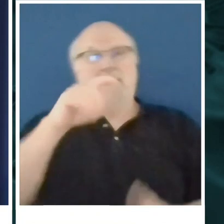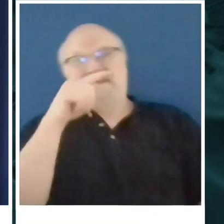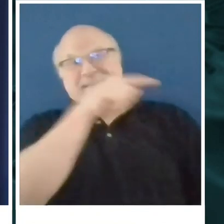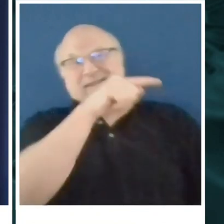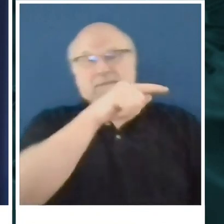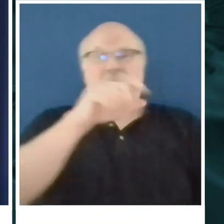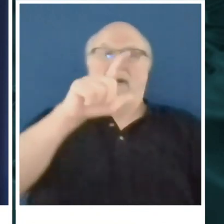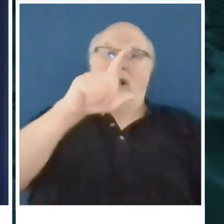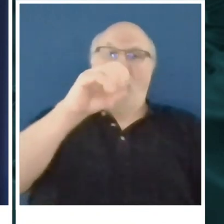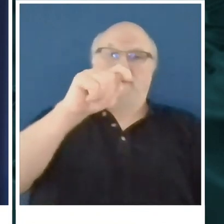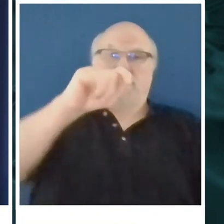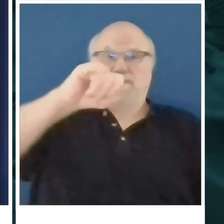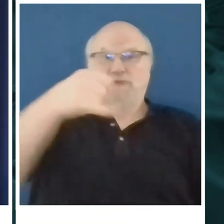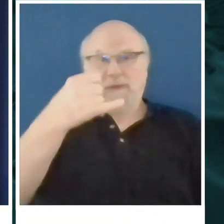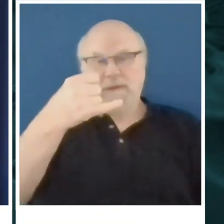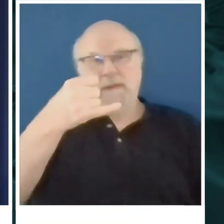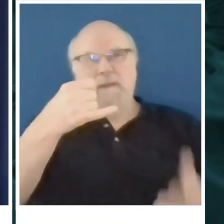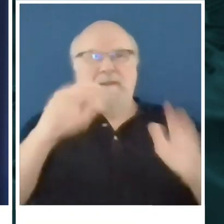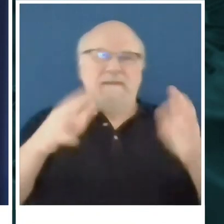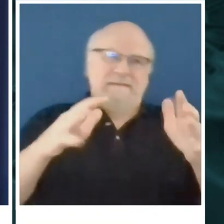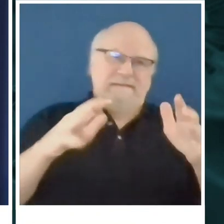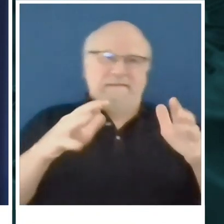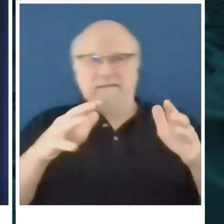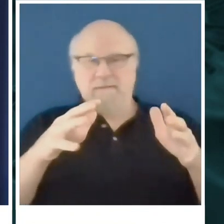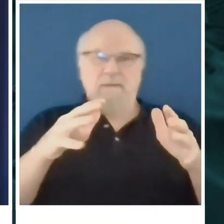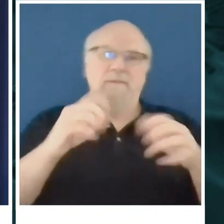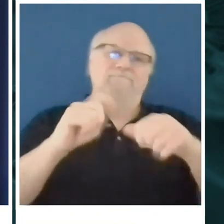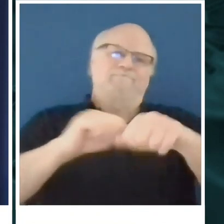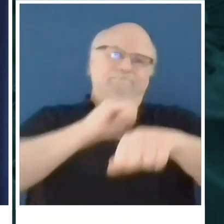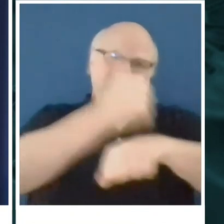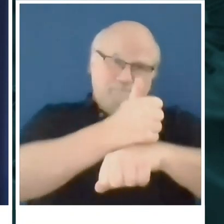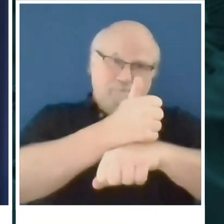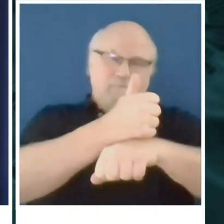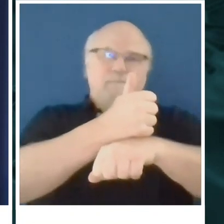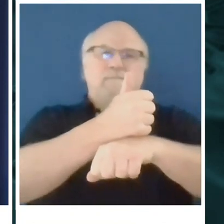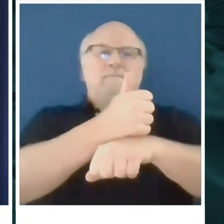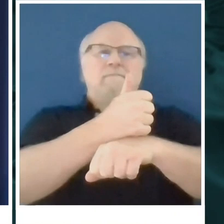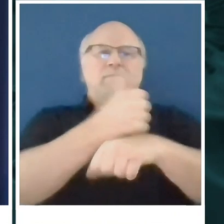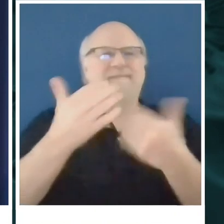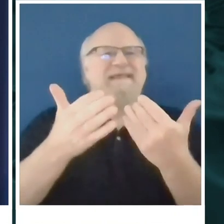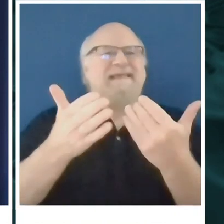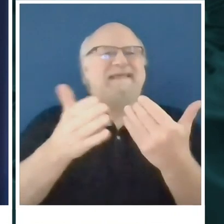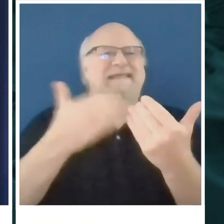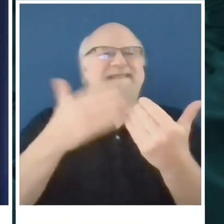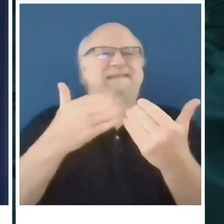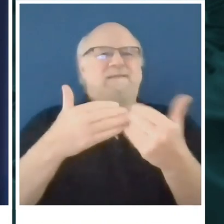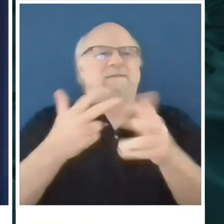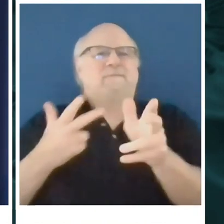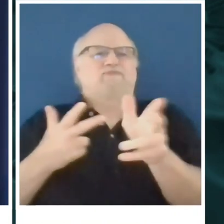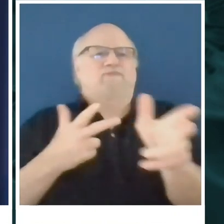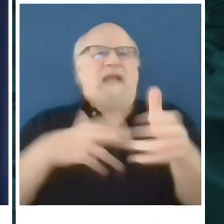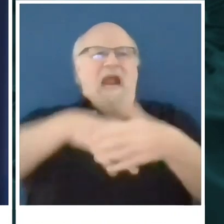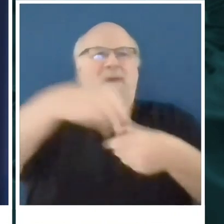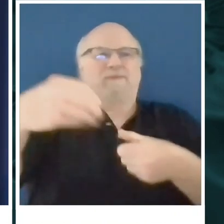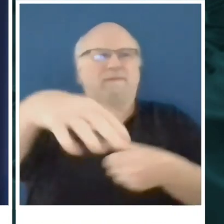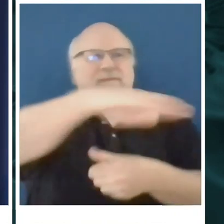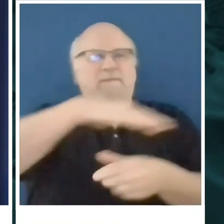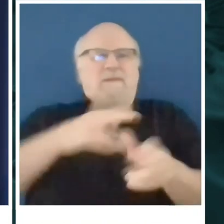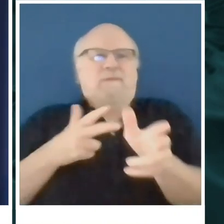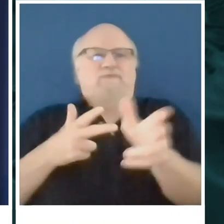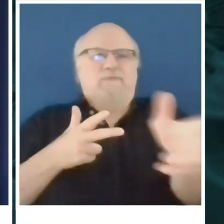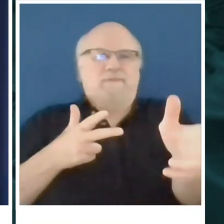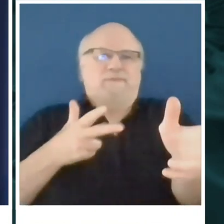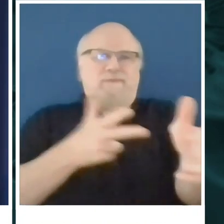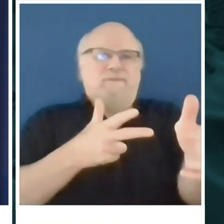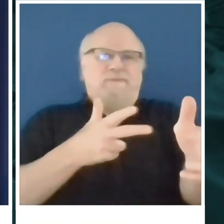when you set up convenience testing that's outdoors, which you have to have as a supplement to other testing, you have weather